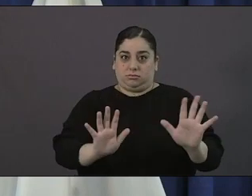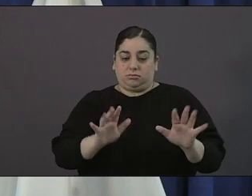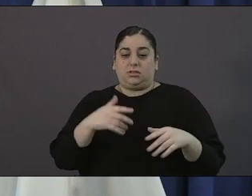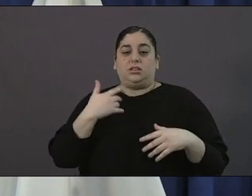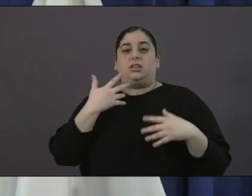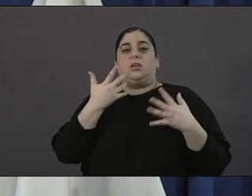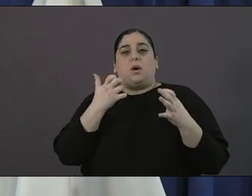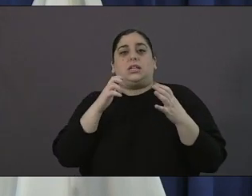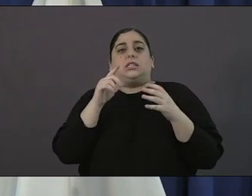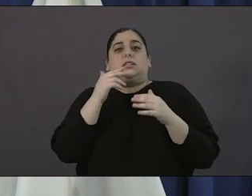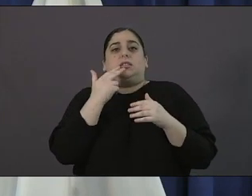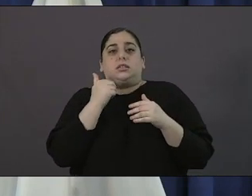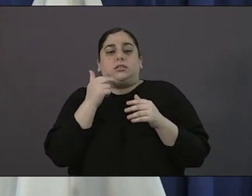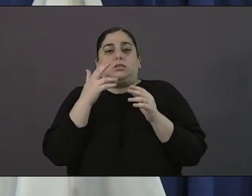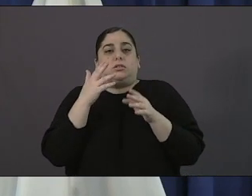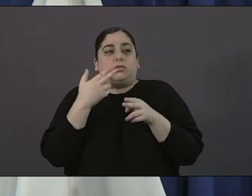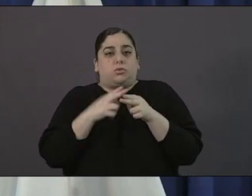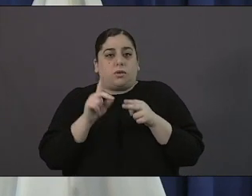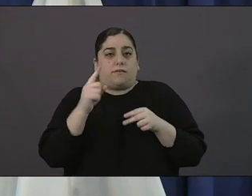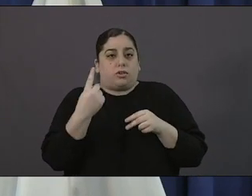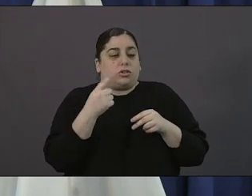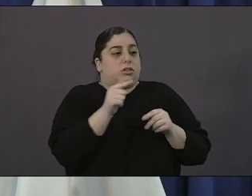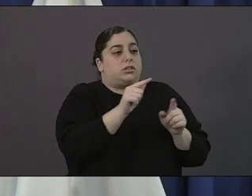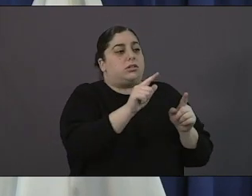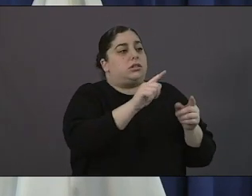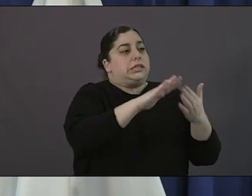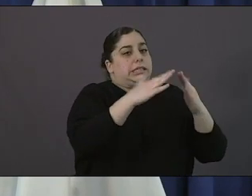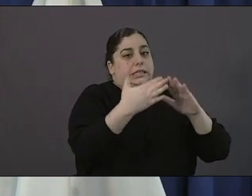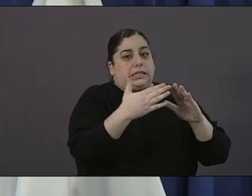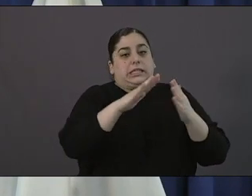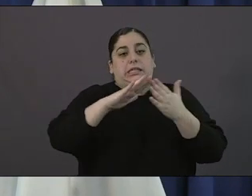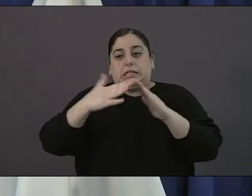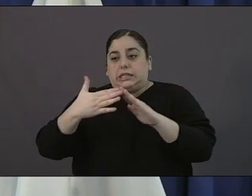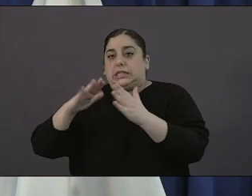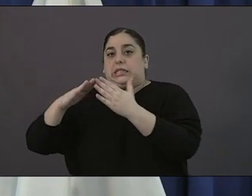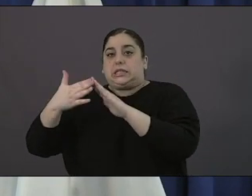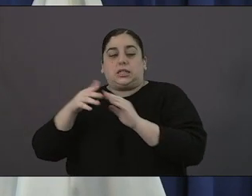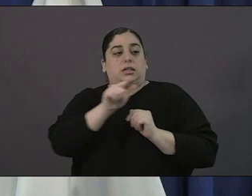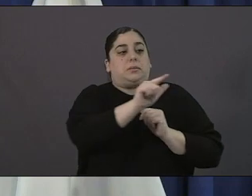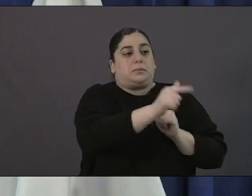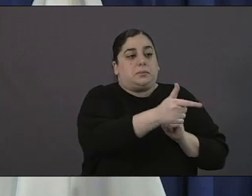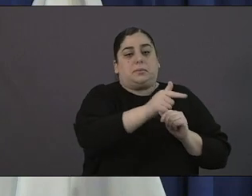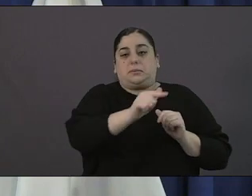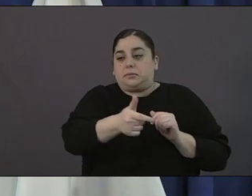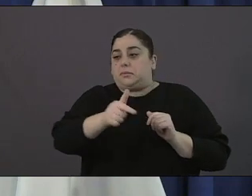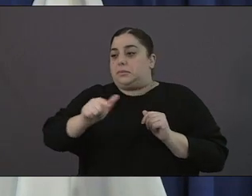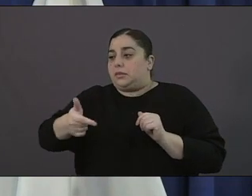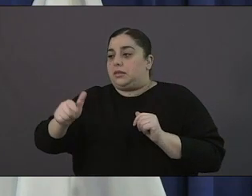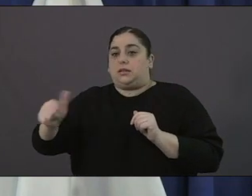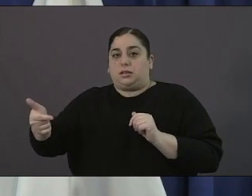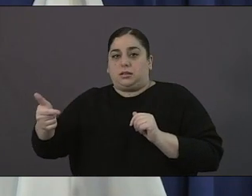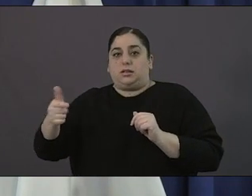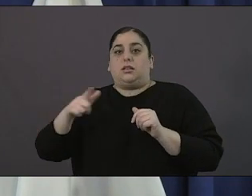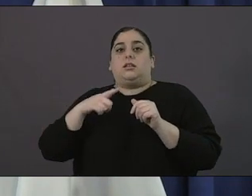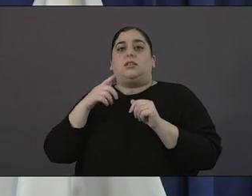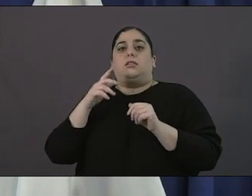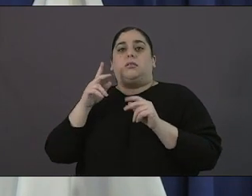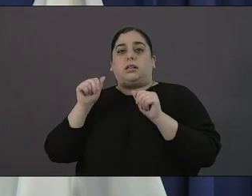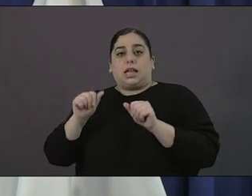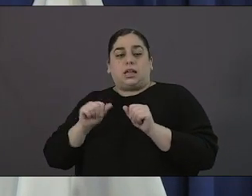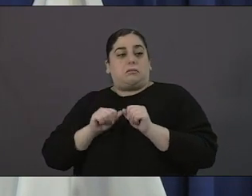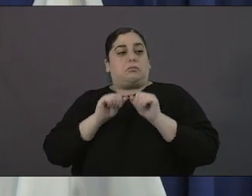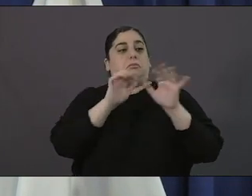and again regionally in conjunction with our public health officials these are the steps that are going to be incredibly